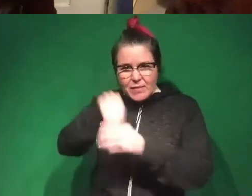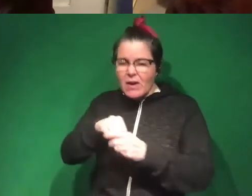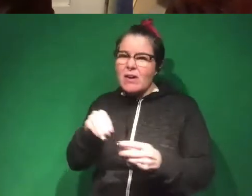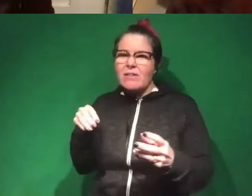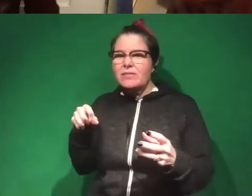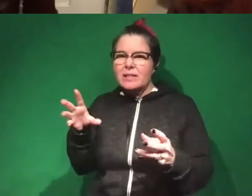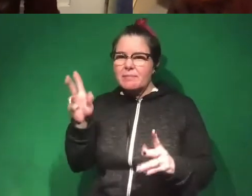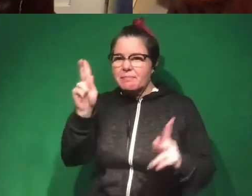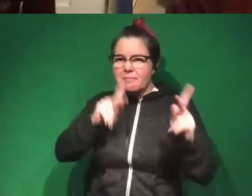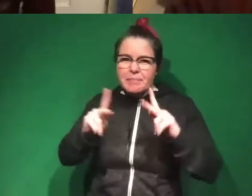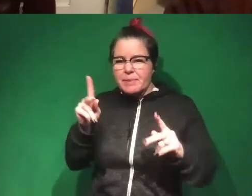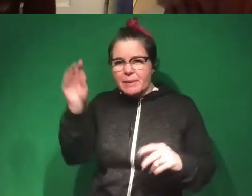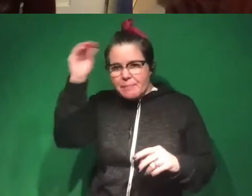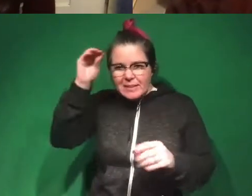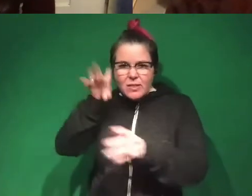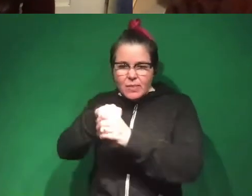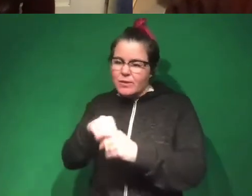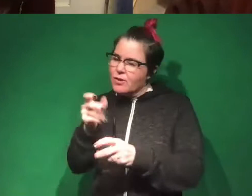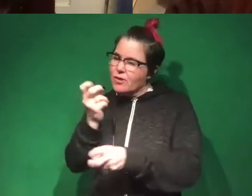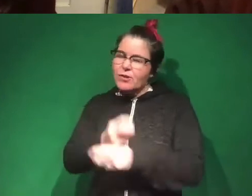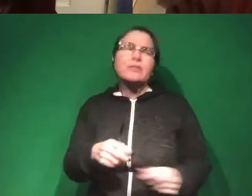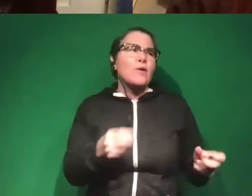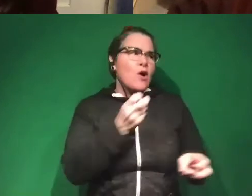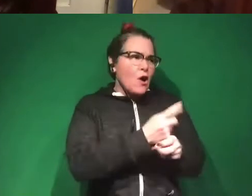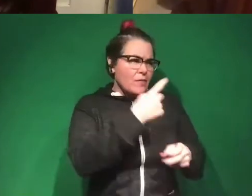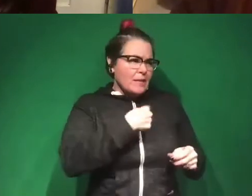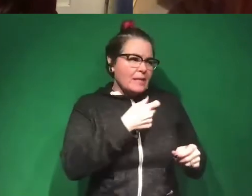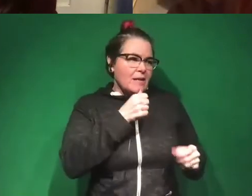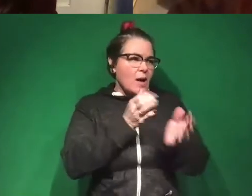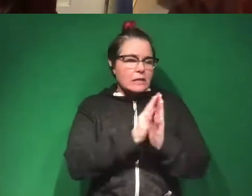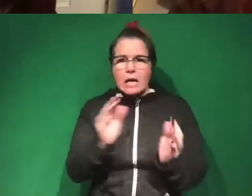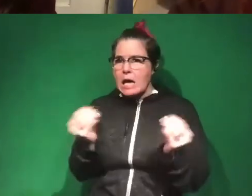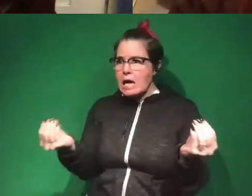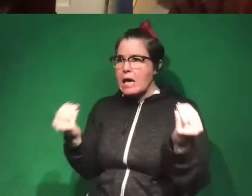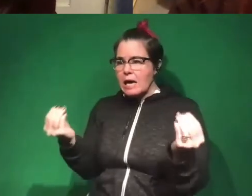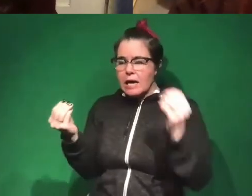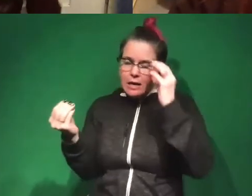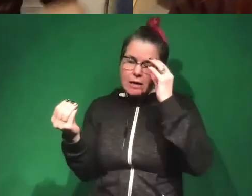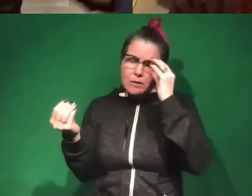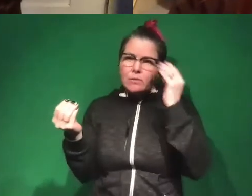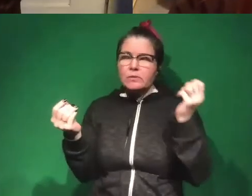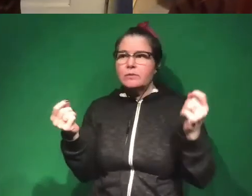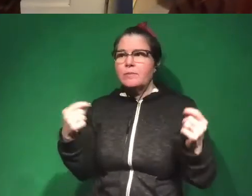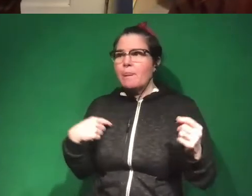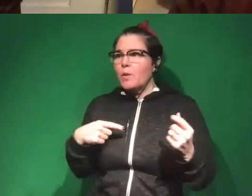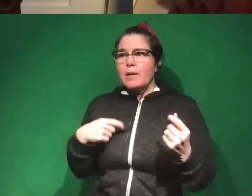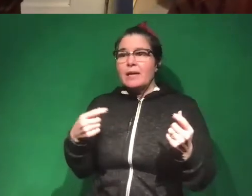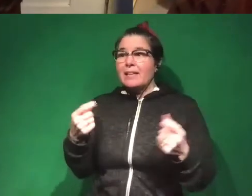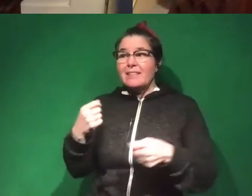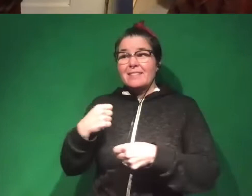or anything like that. Right, right. Yeah. Yeah, it's hard for me to not ask questions that are just like, how do we just make it